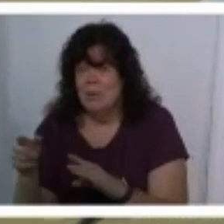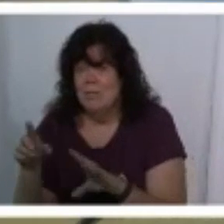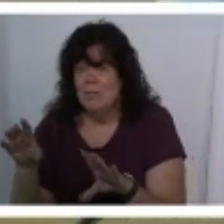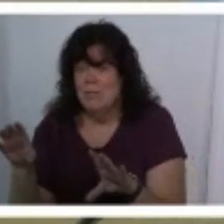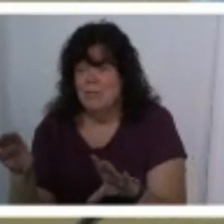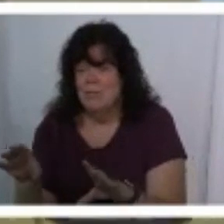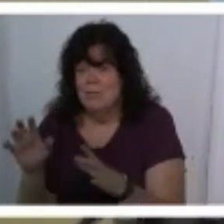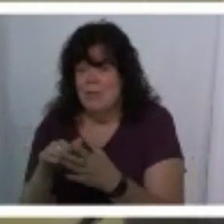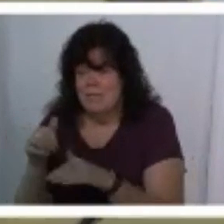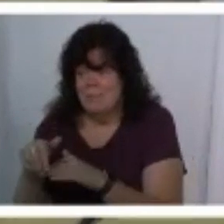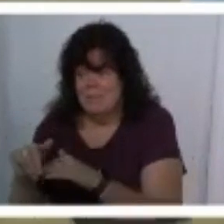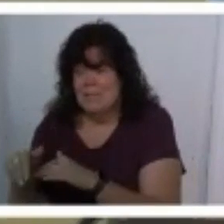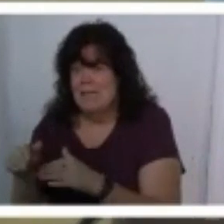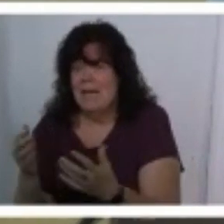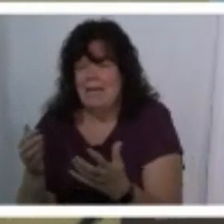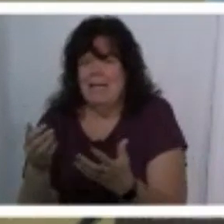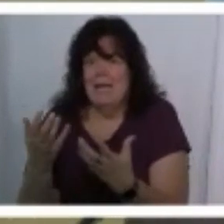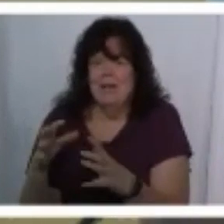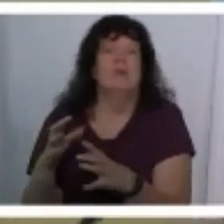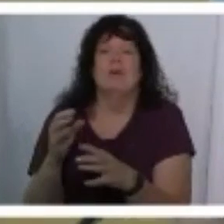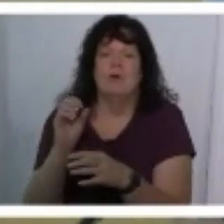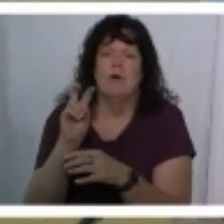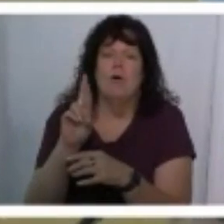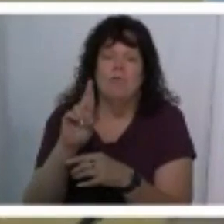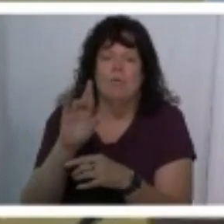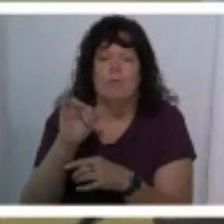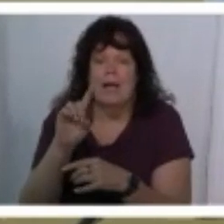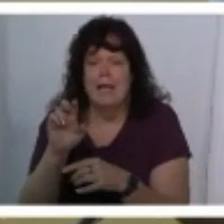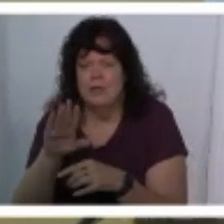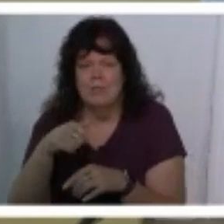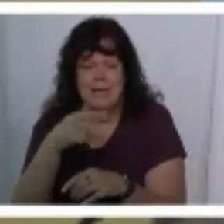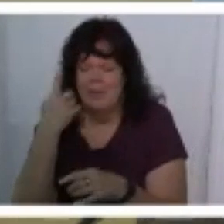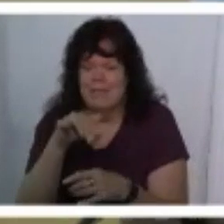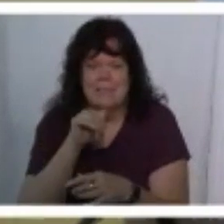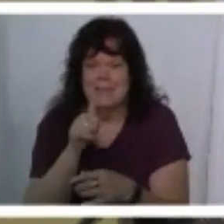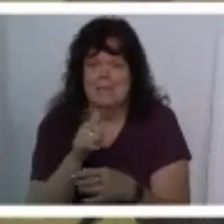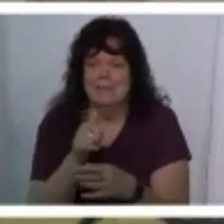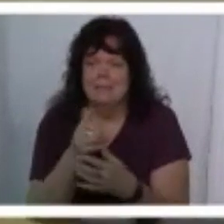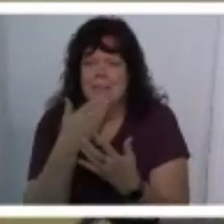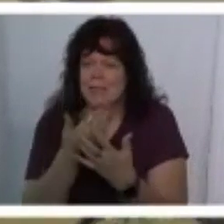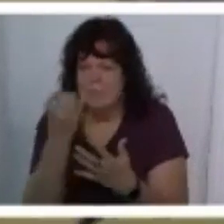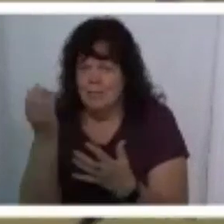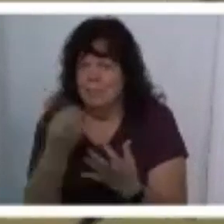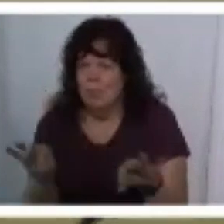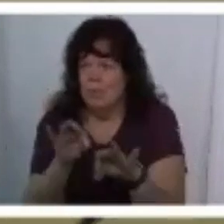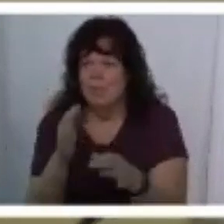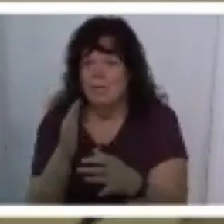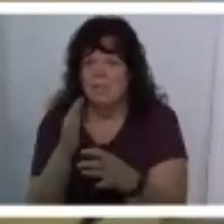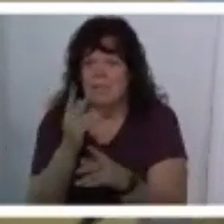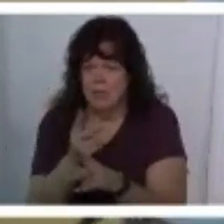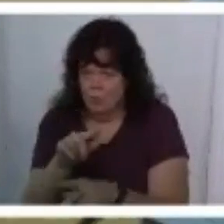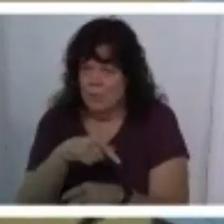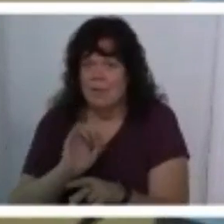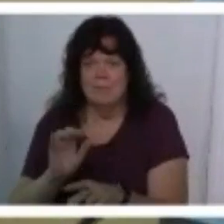and and and dismiss and and i don't want to override your time amen i i think that that's important that we treat your time